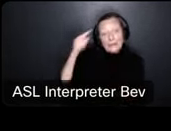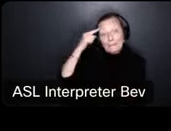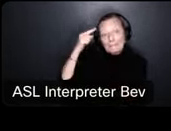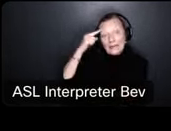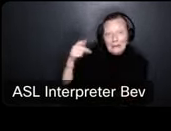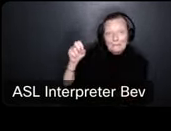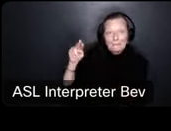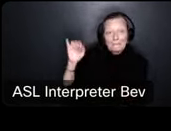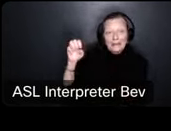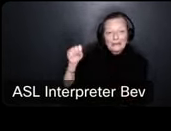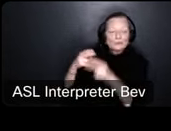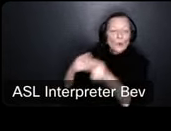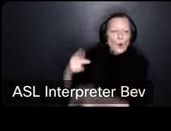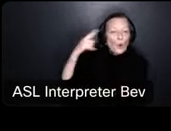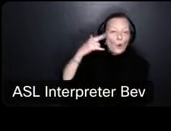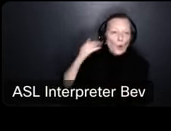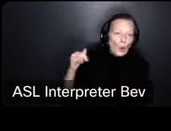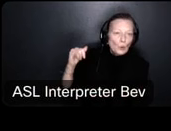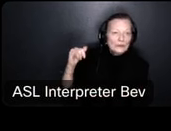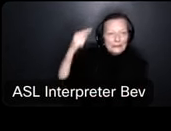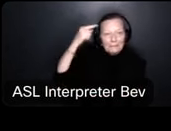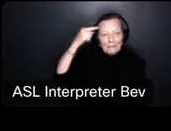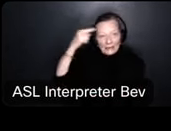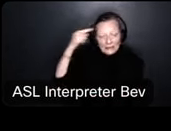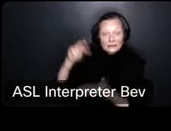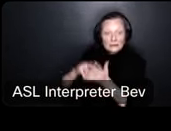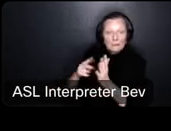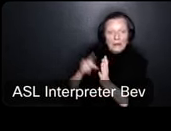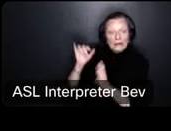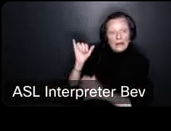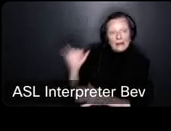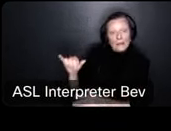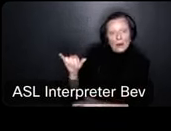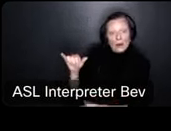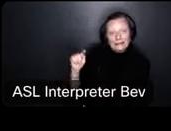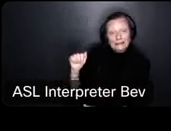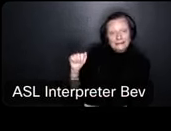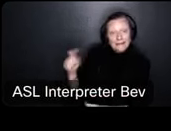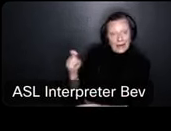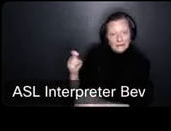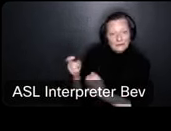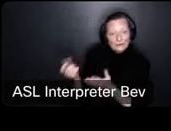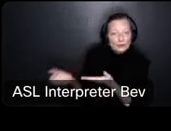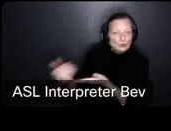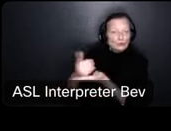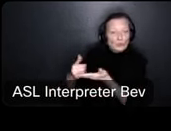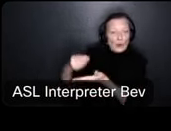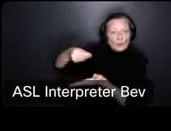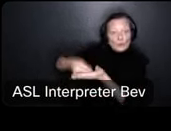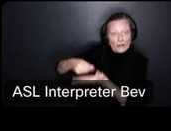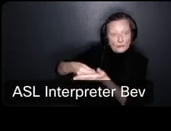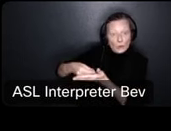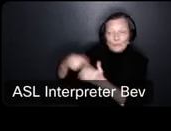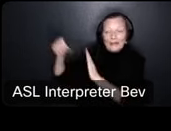pennies and what that means is these are pennies of tax that generate revenue that cannot be recaptured by the state